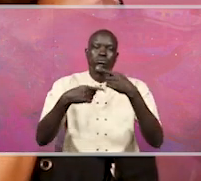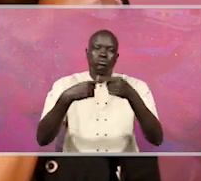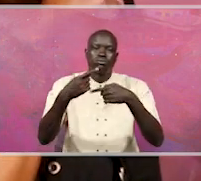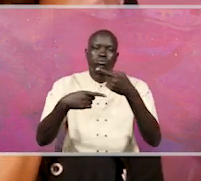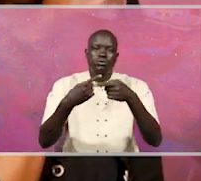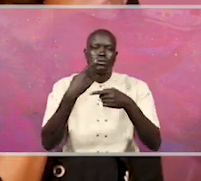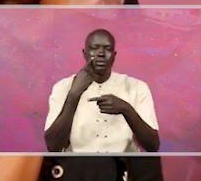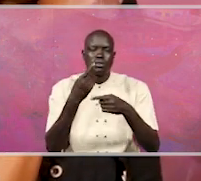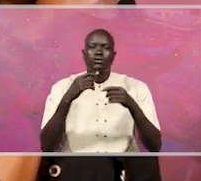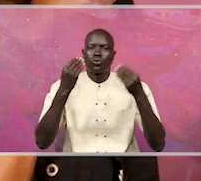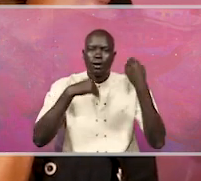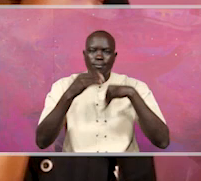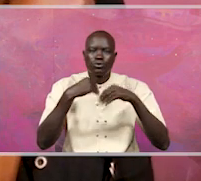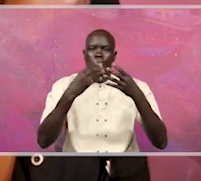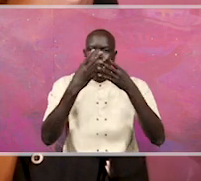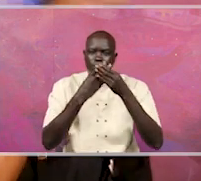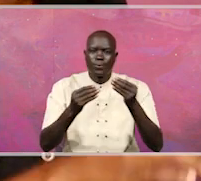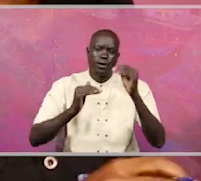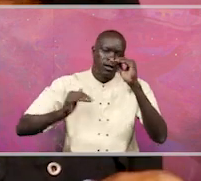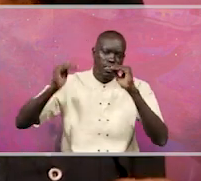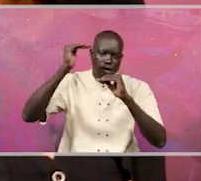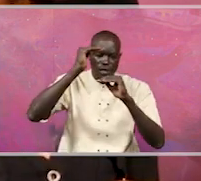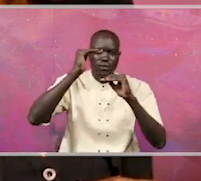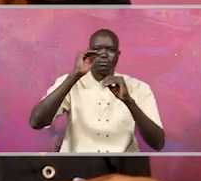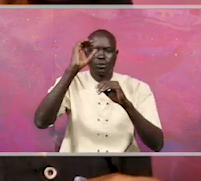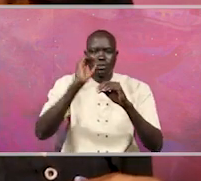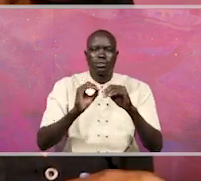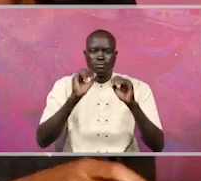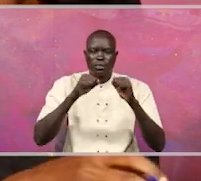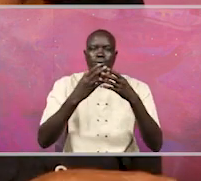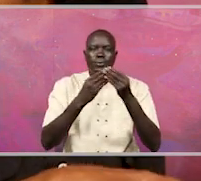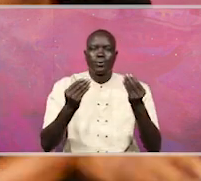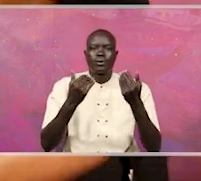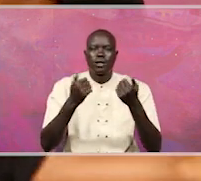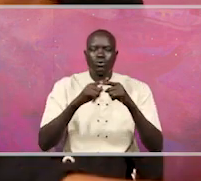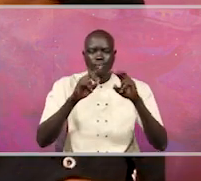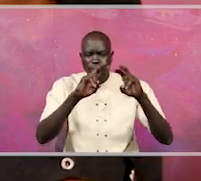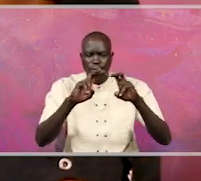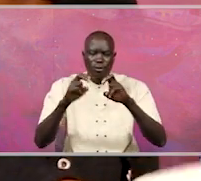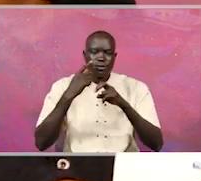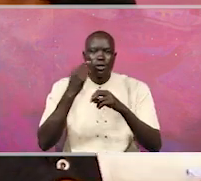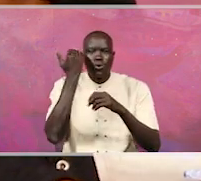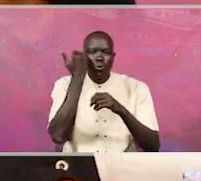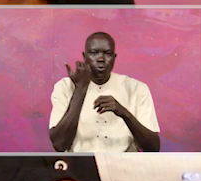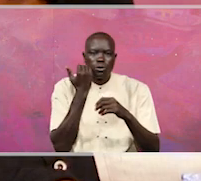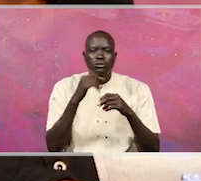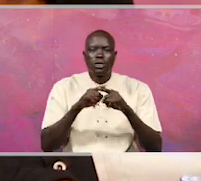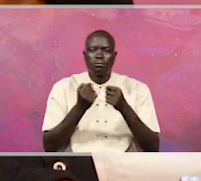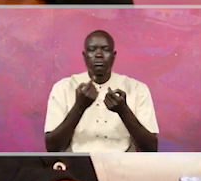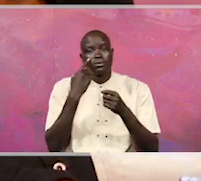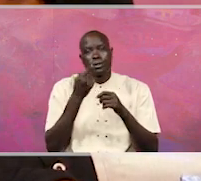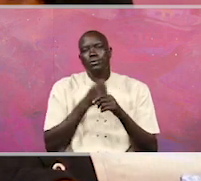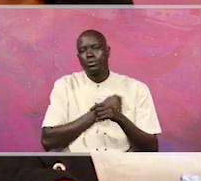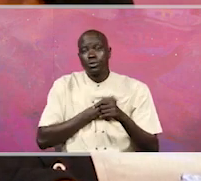level that it requires, and we are giving it priority. We are synchronizing our court systems. There have been a delay,